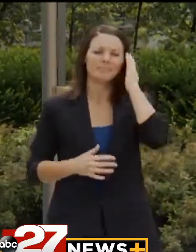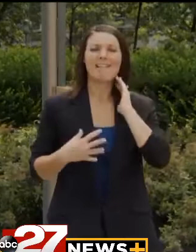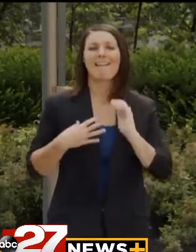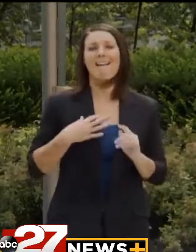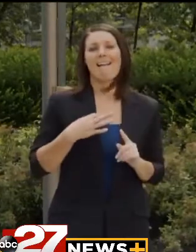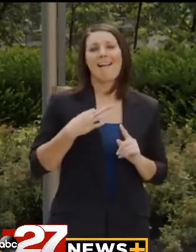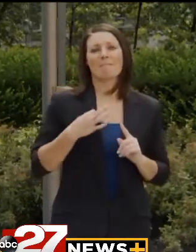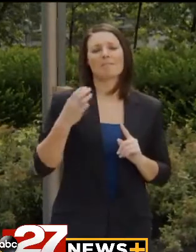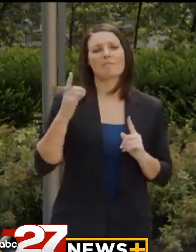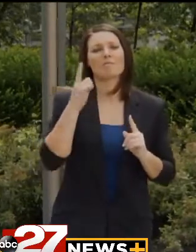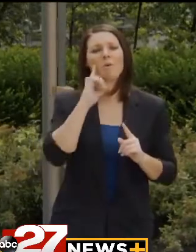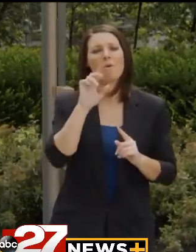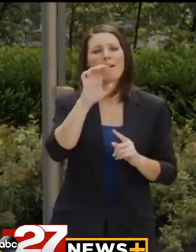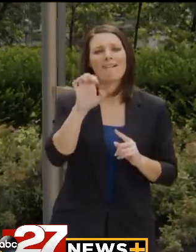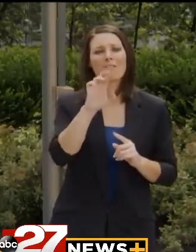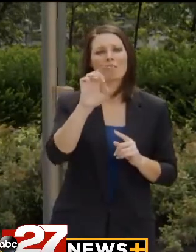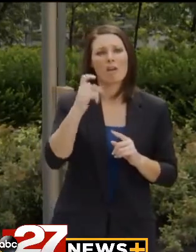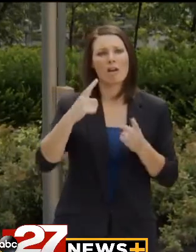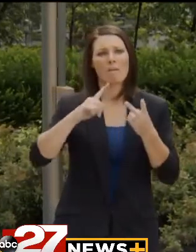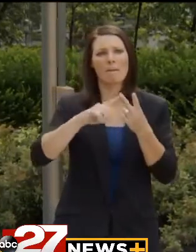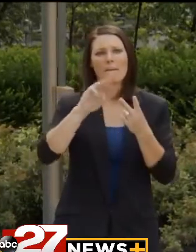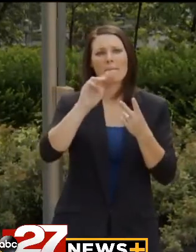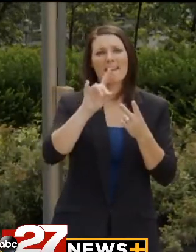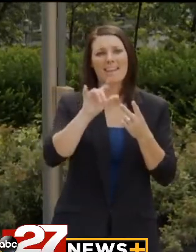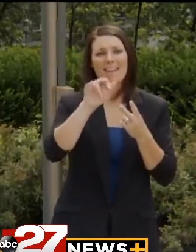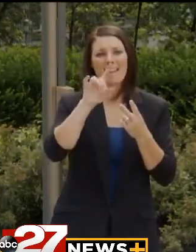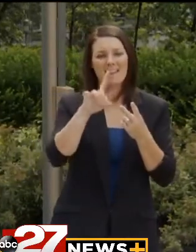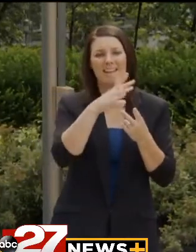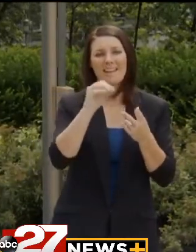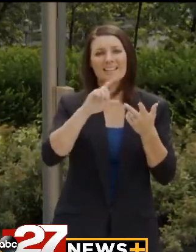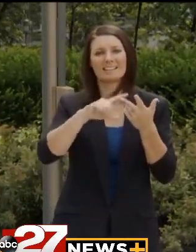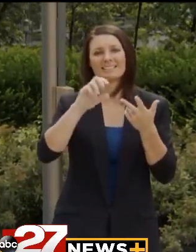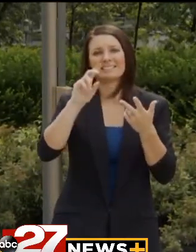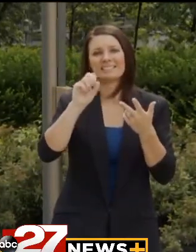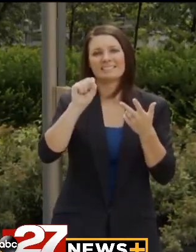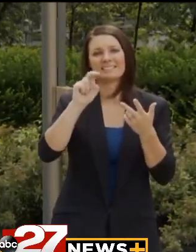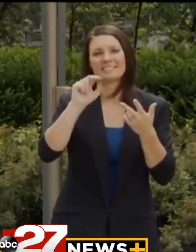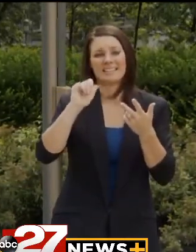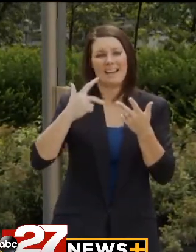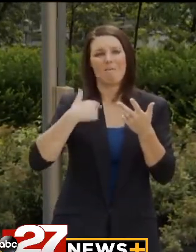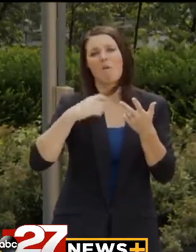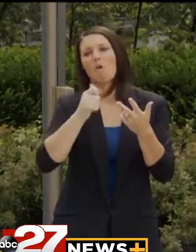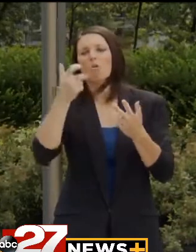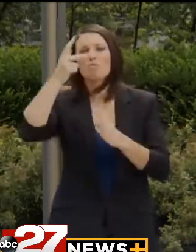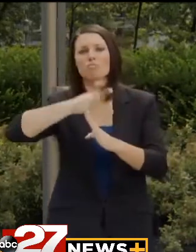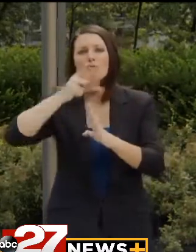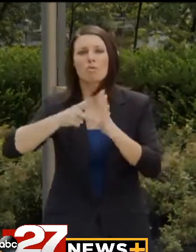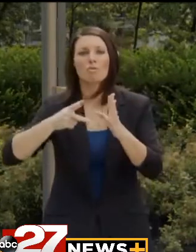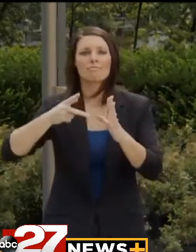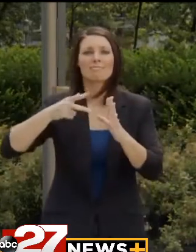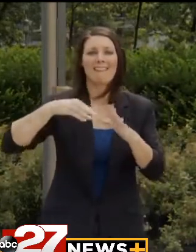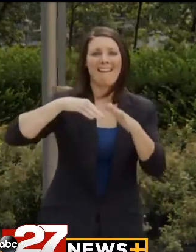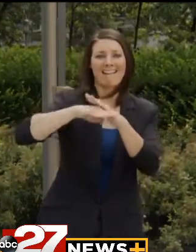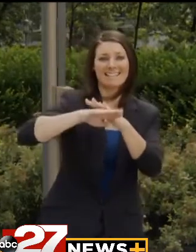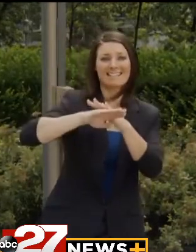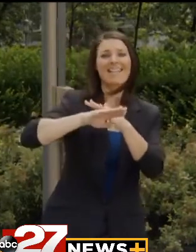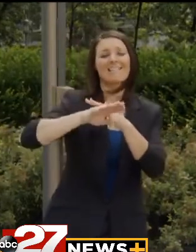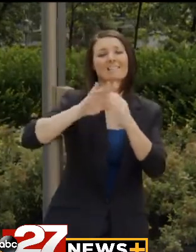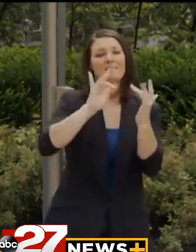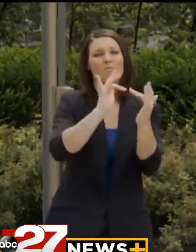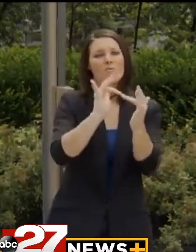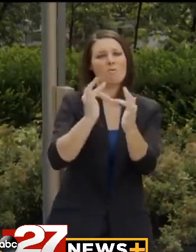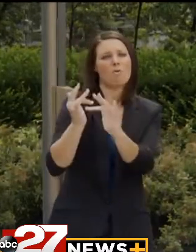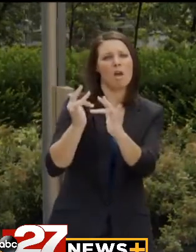Applications for ERAP, Medicaid, SNAP, and other assistance programs can be accessed or submitted